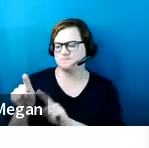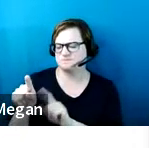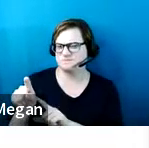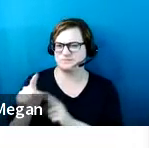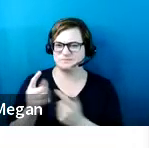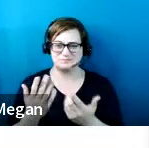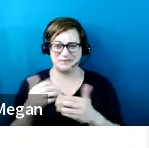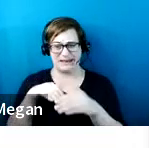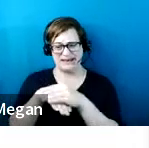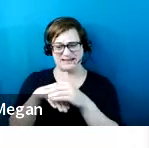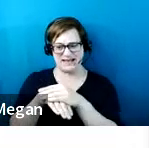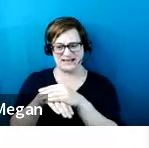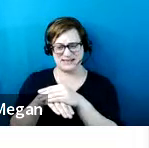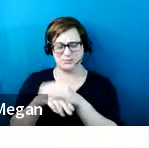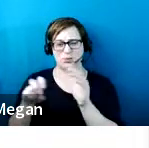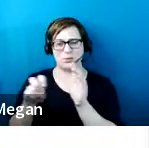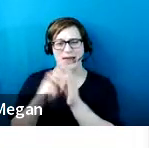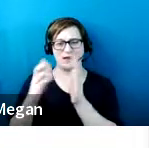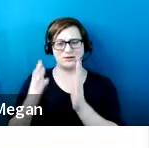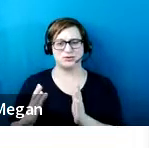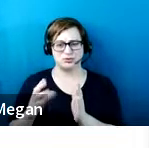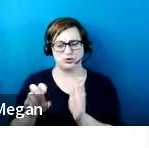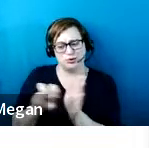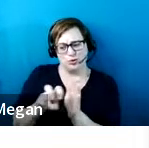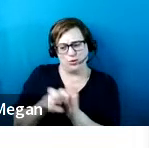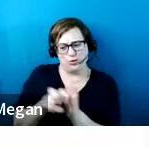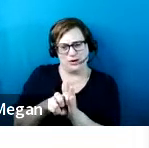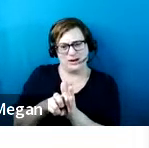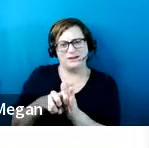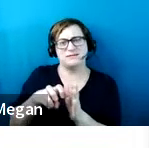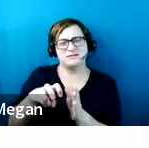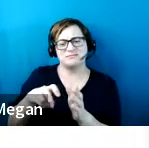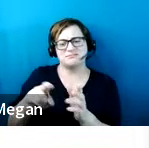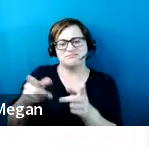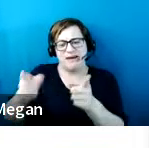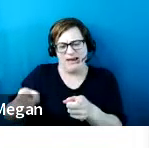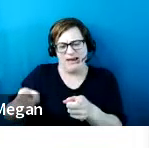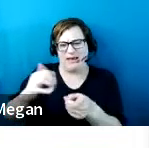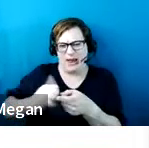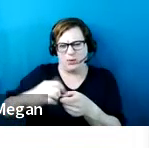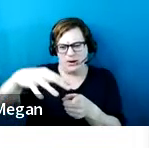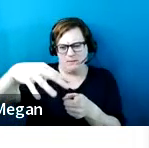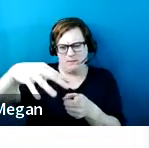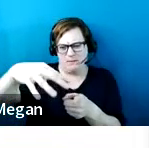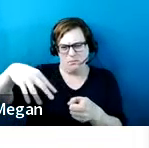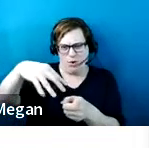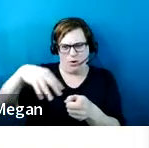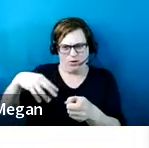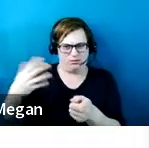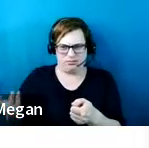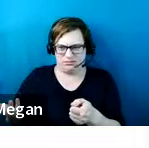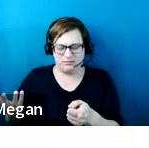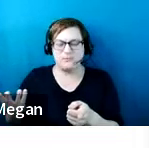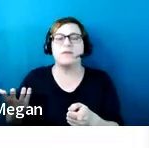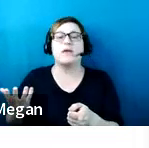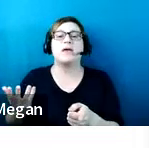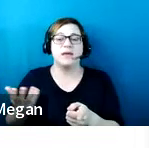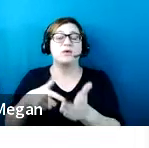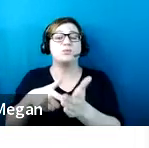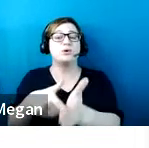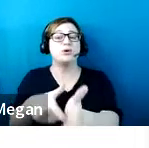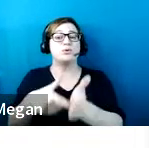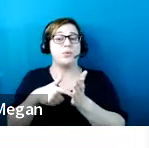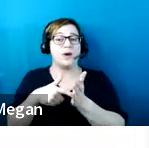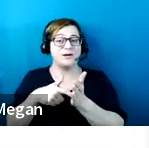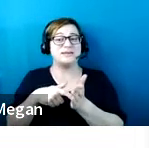accessible passenger loading zones aisles to be marked? Now the standards require access aisles to be marked